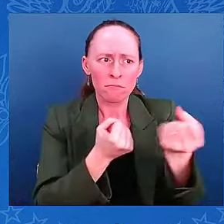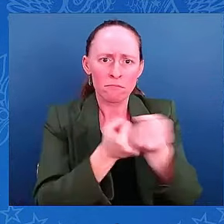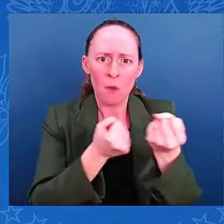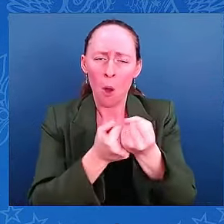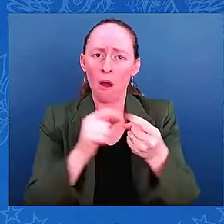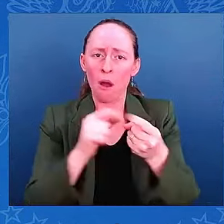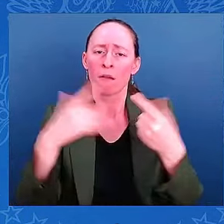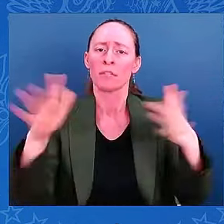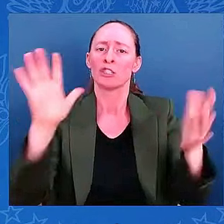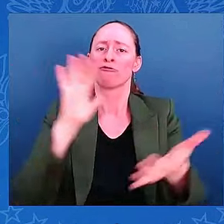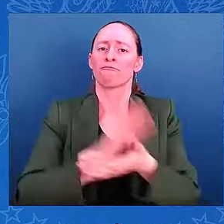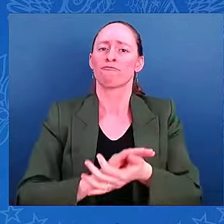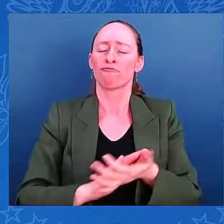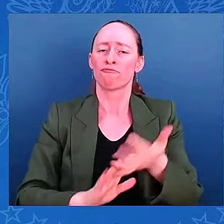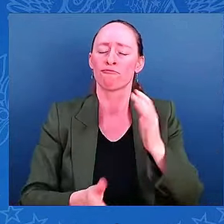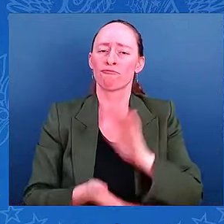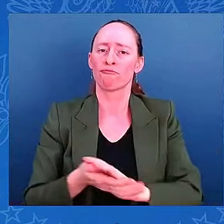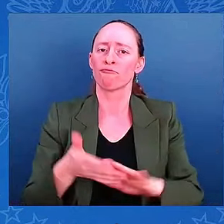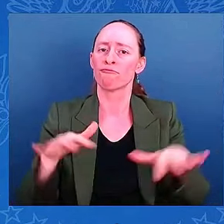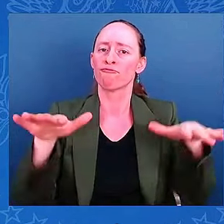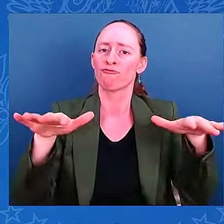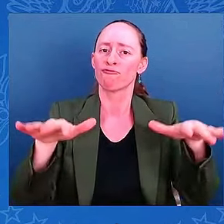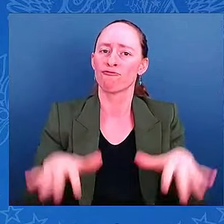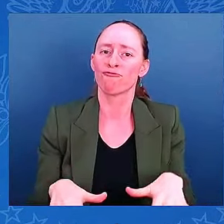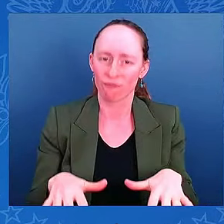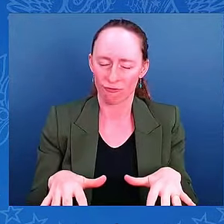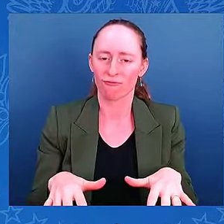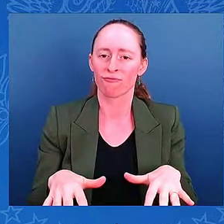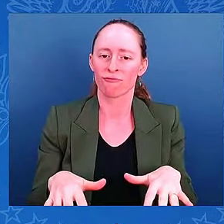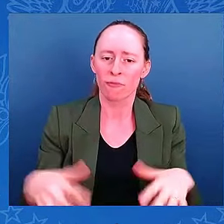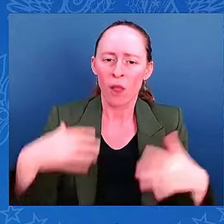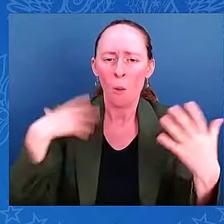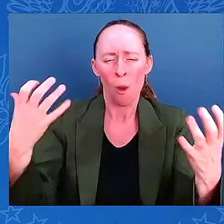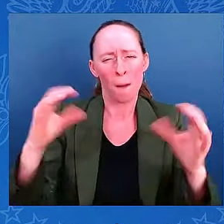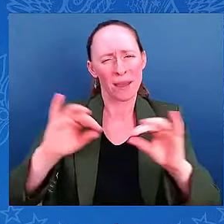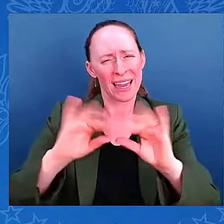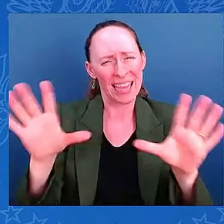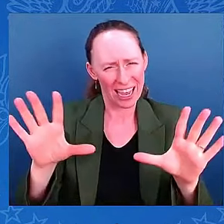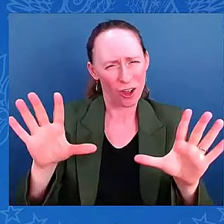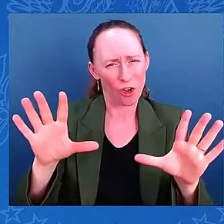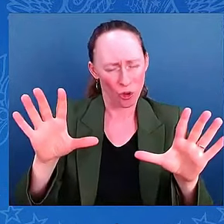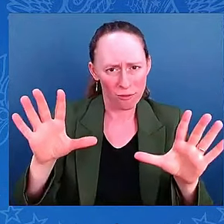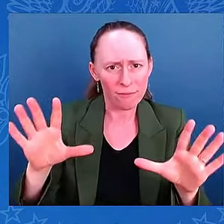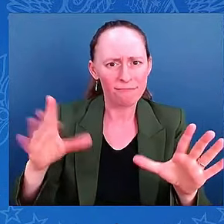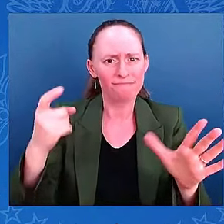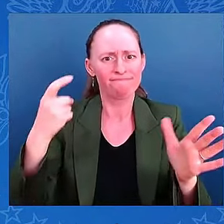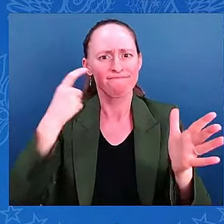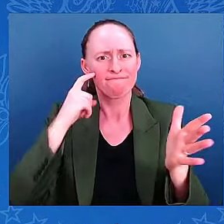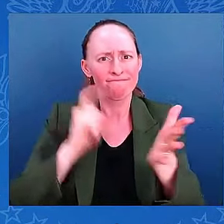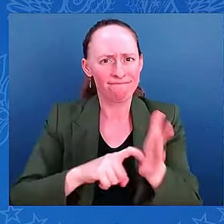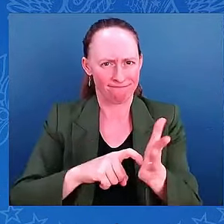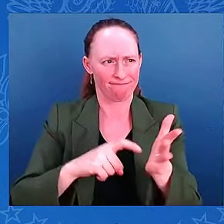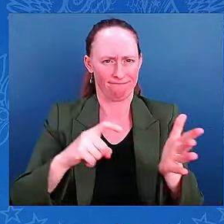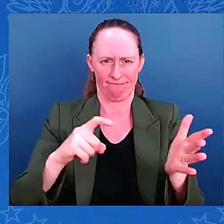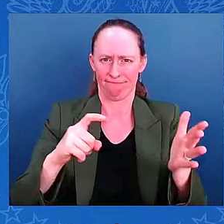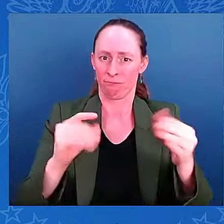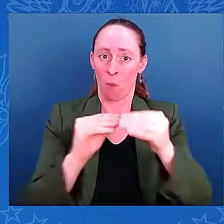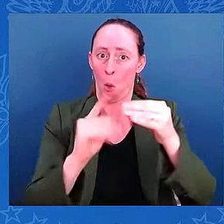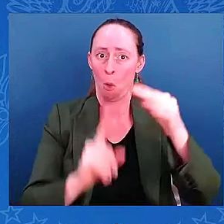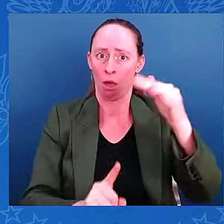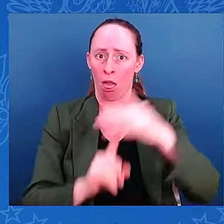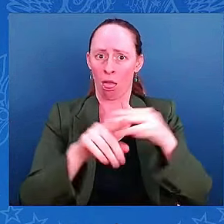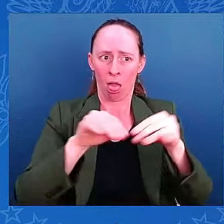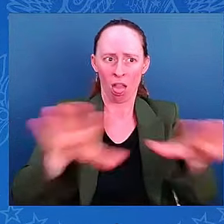something. Over the last few weeks, there's been a reckless, irresponsible, and relentless promotion of disinformation and outright lies